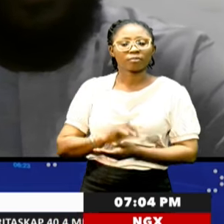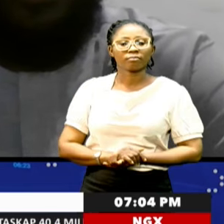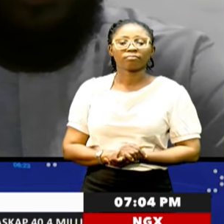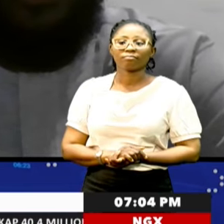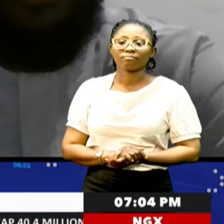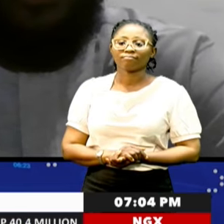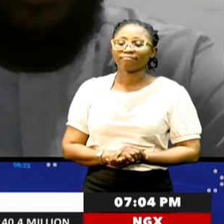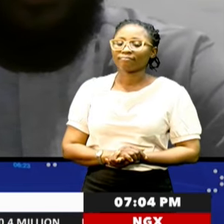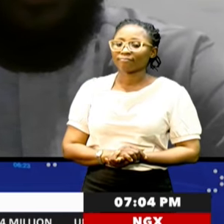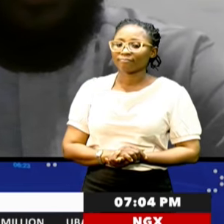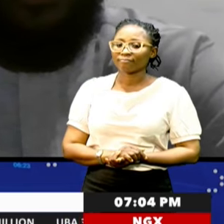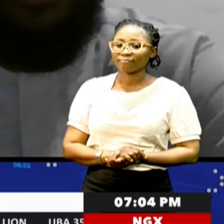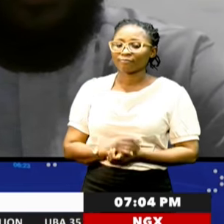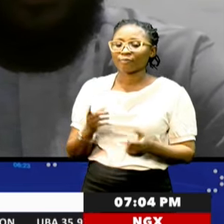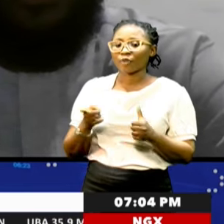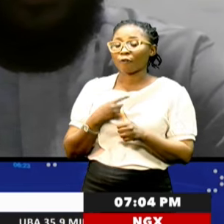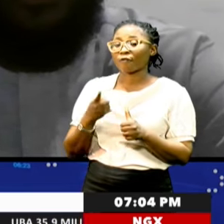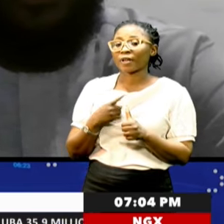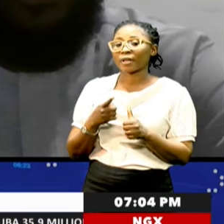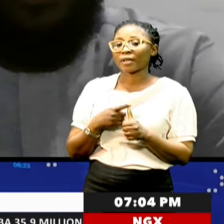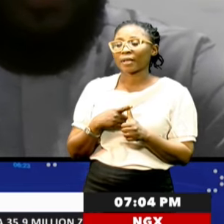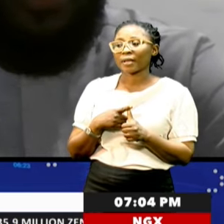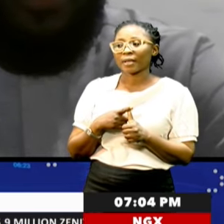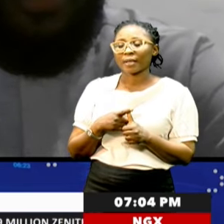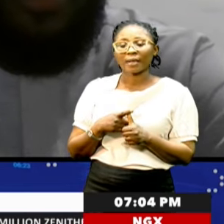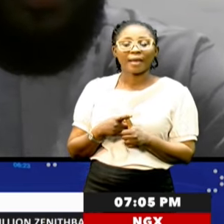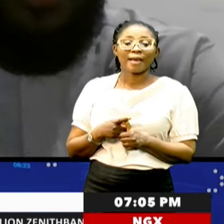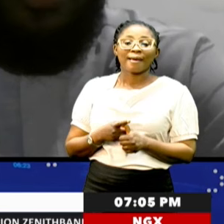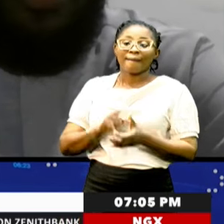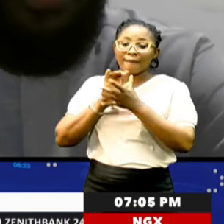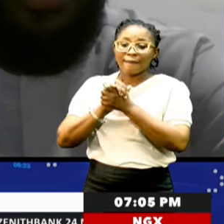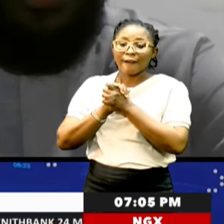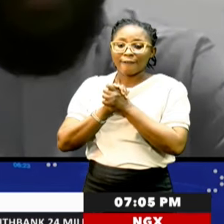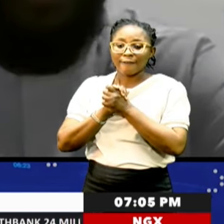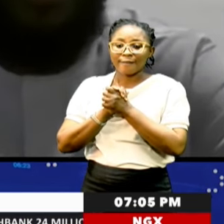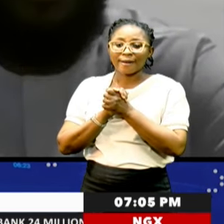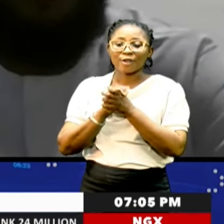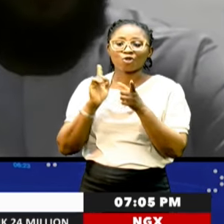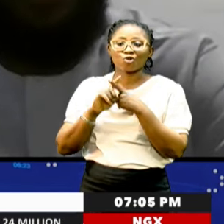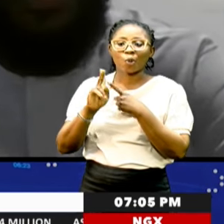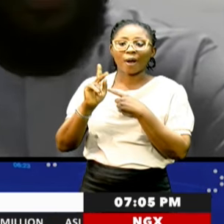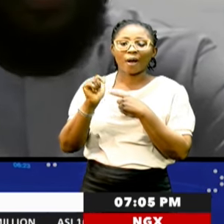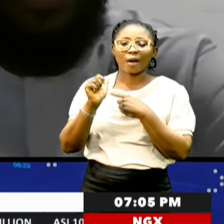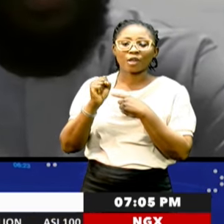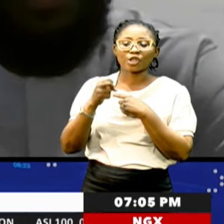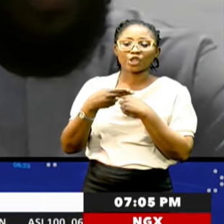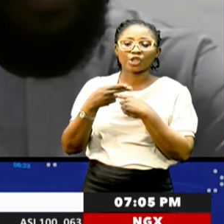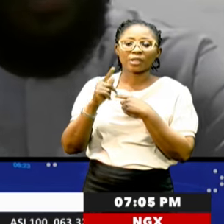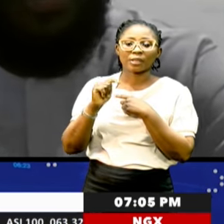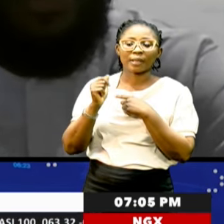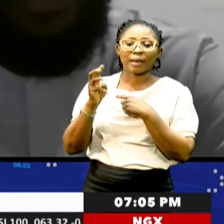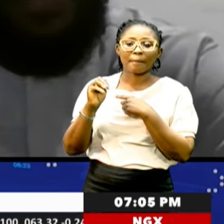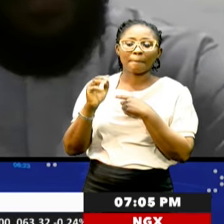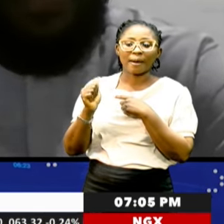Well, first of all, a hearty congratulations to Kaisitama, the current Prime Minister